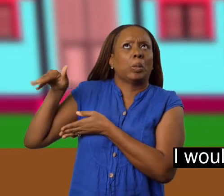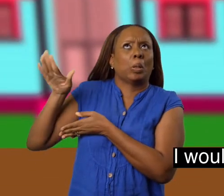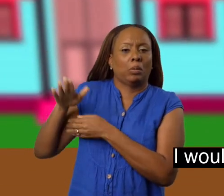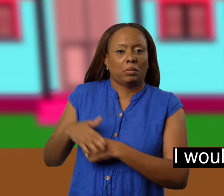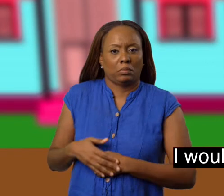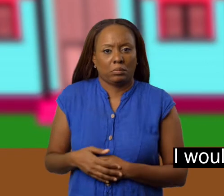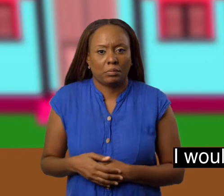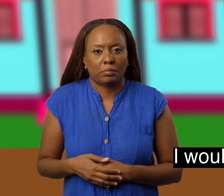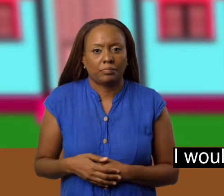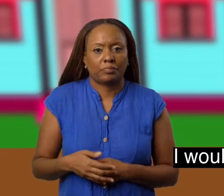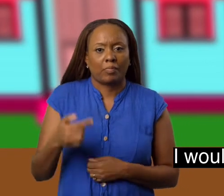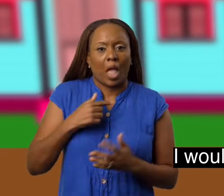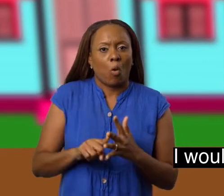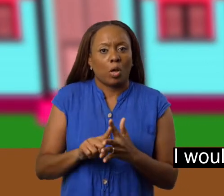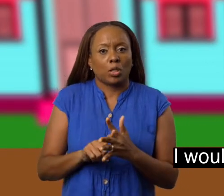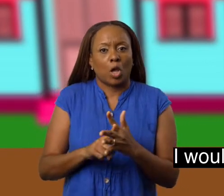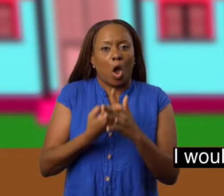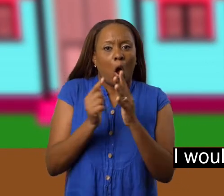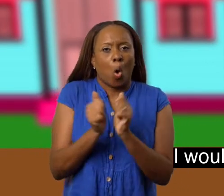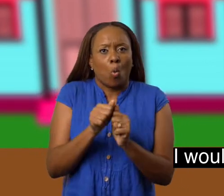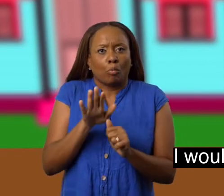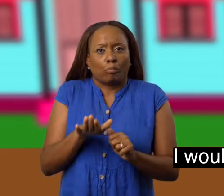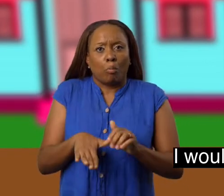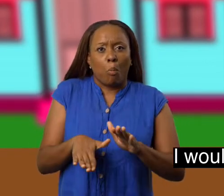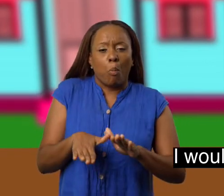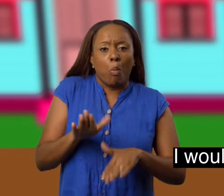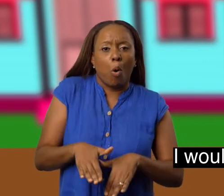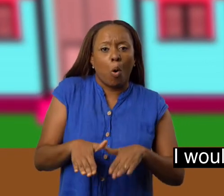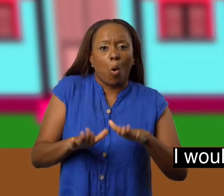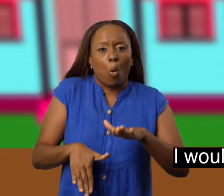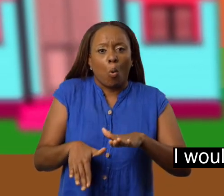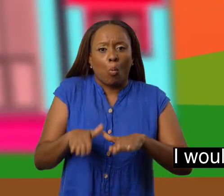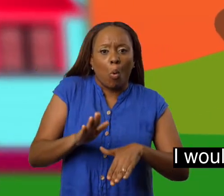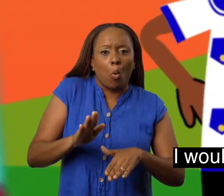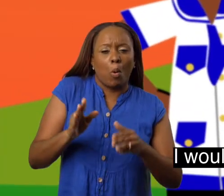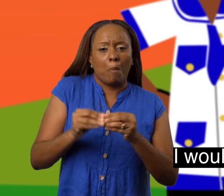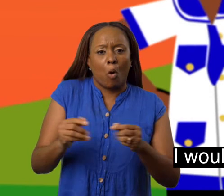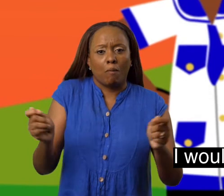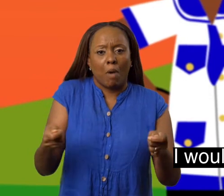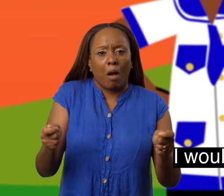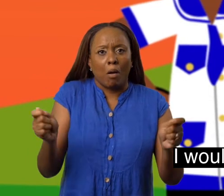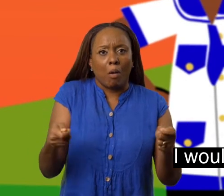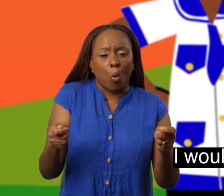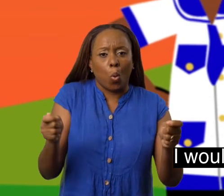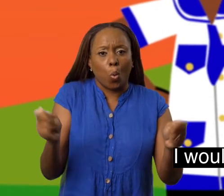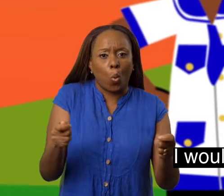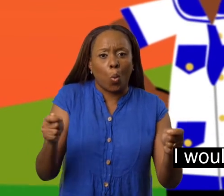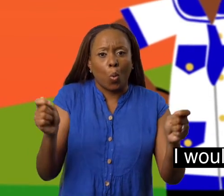I would start off with my wall, then ease up to a facet.